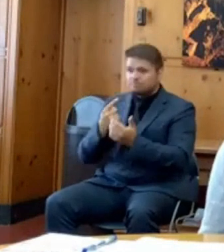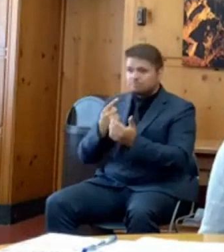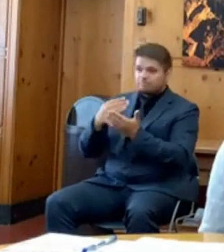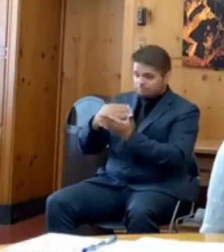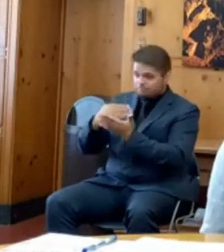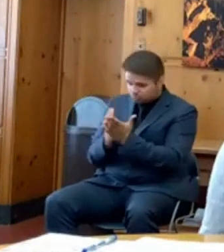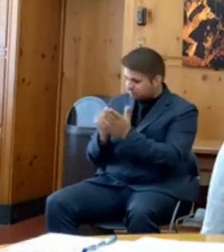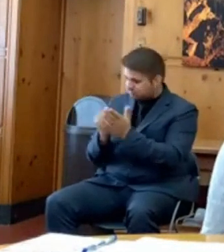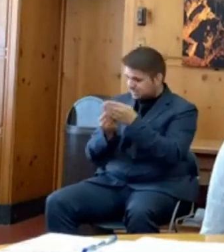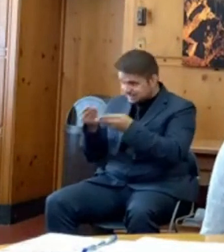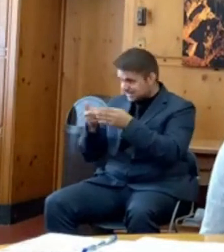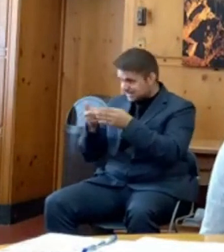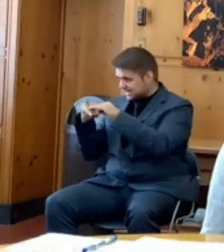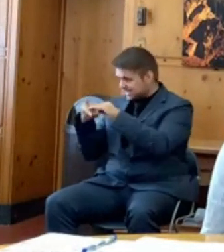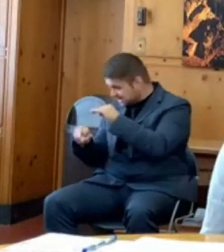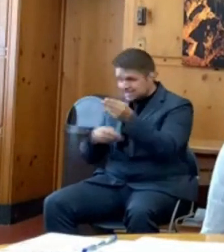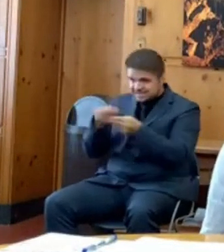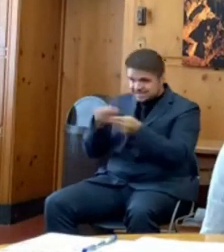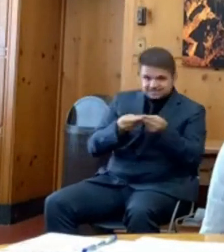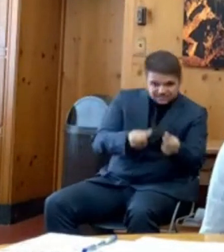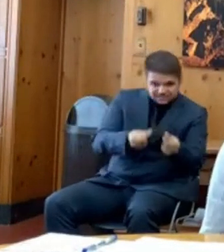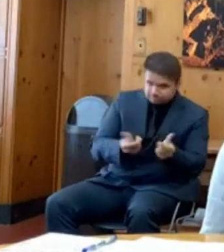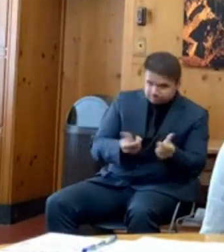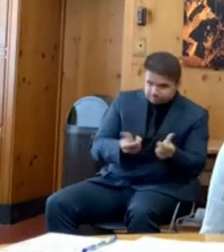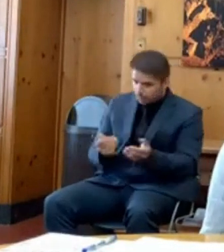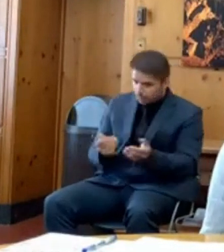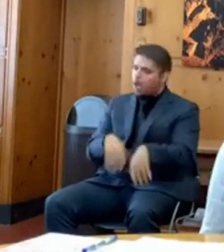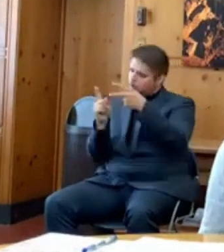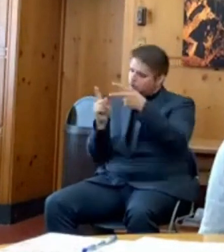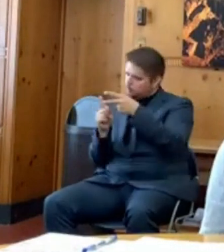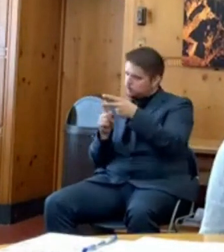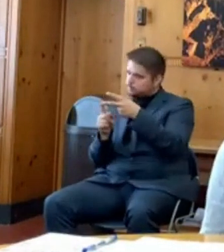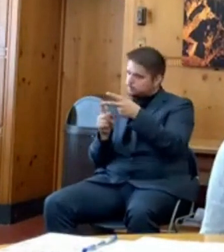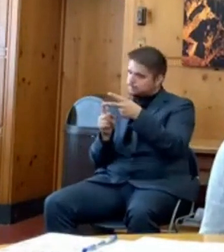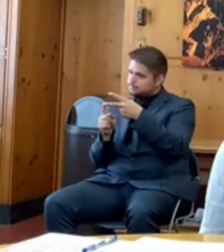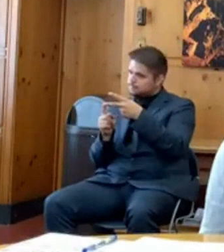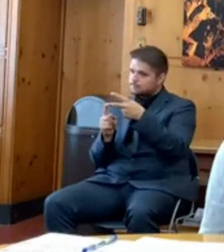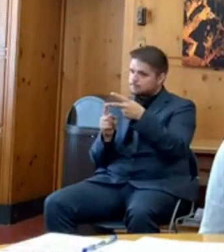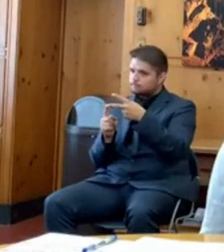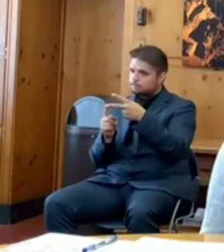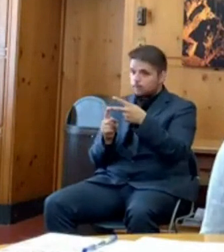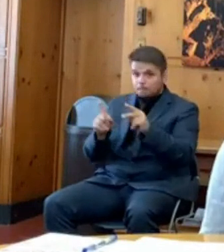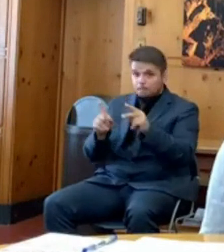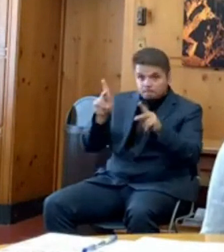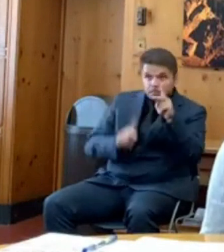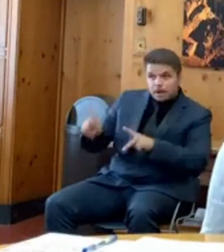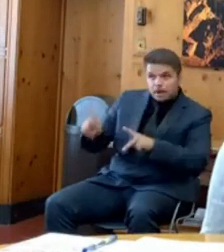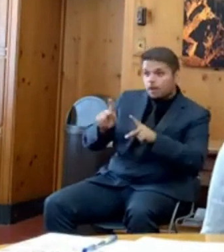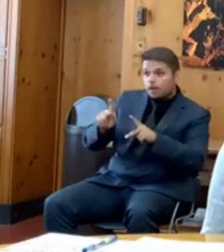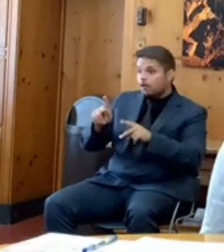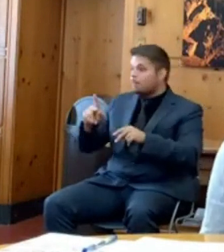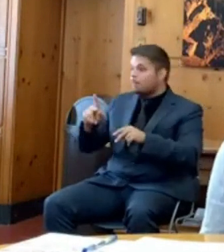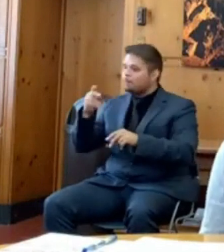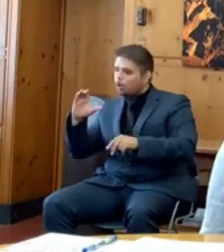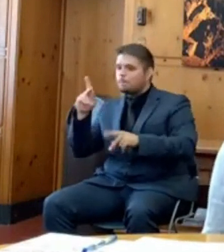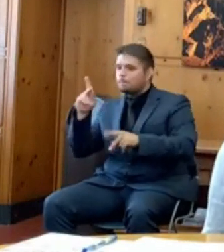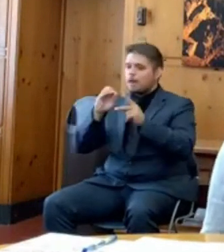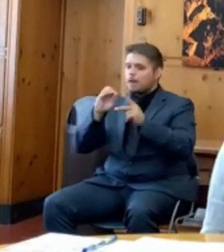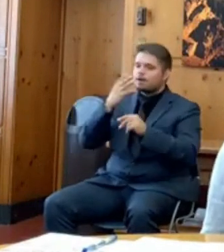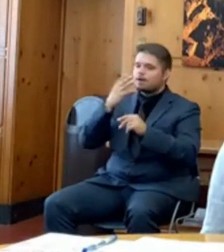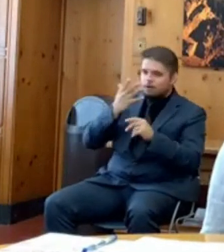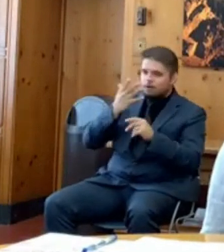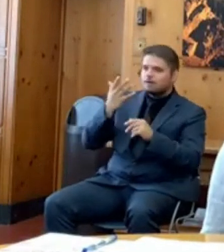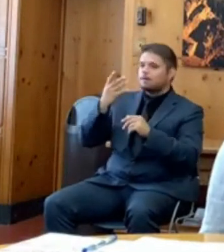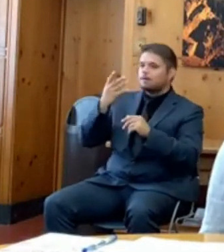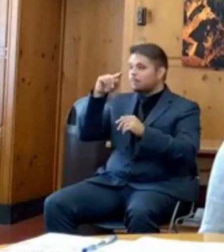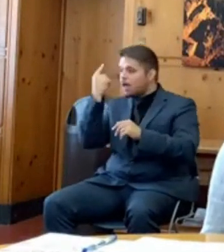Secondly, I know that the people of color caucus is continuing to work on law enforcement reforms.